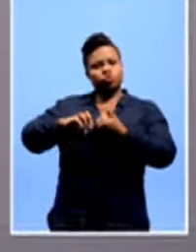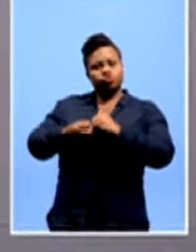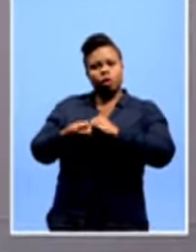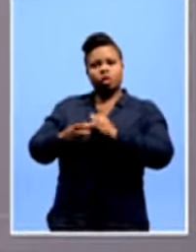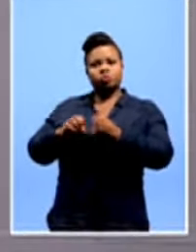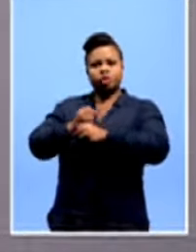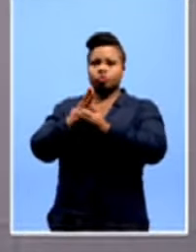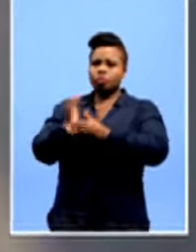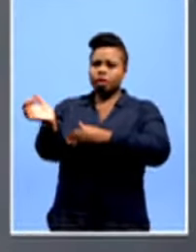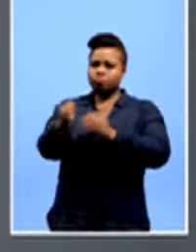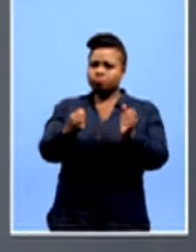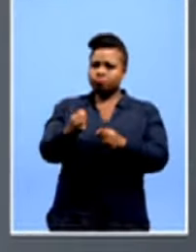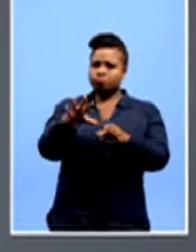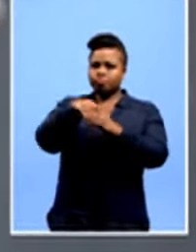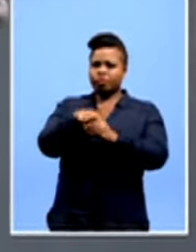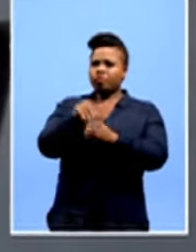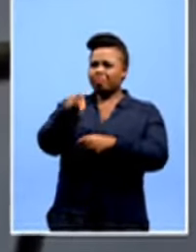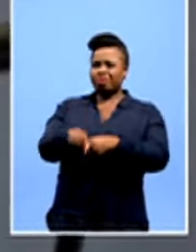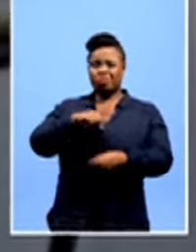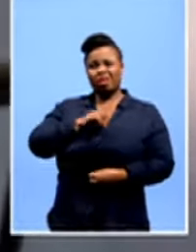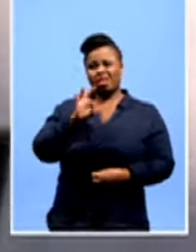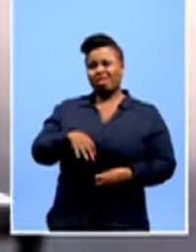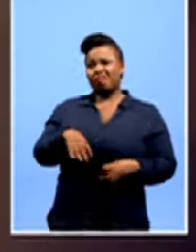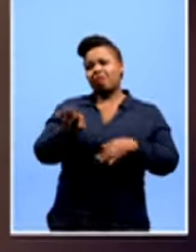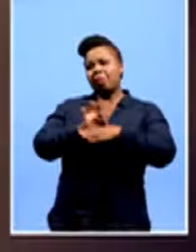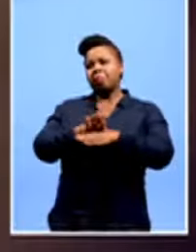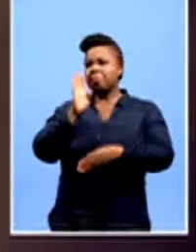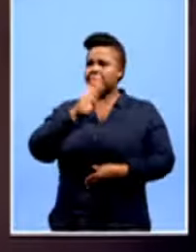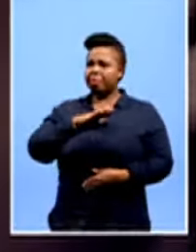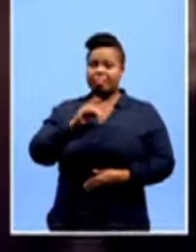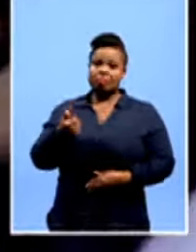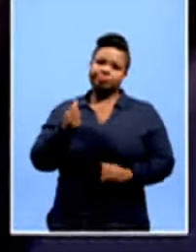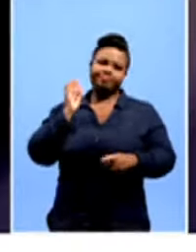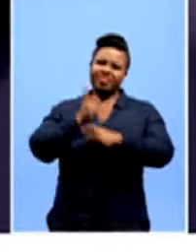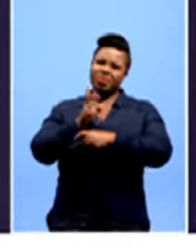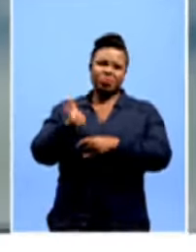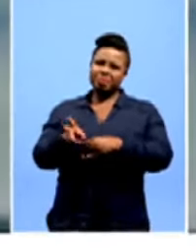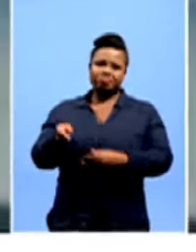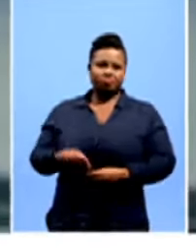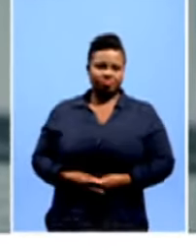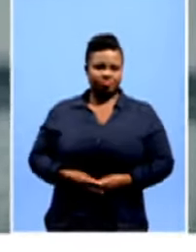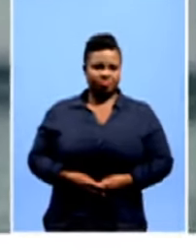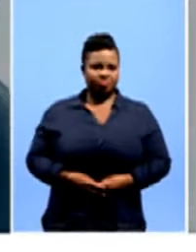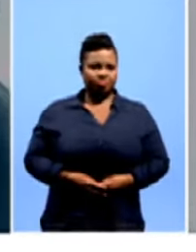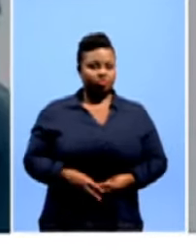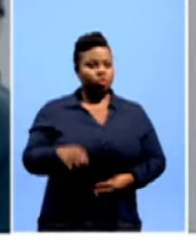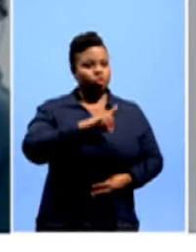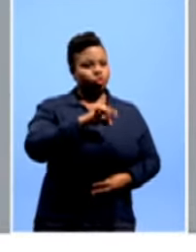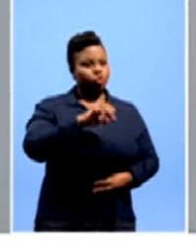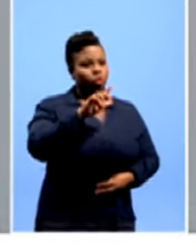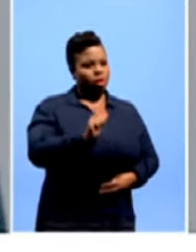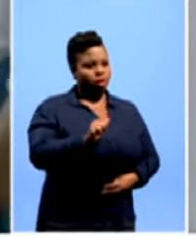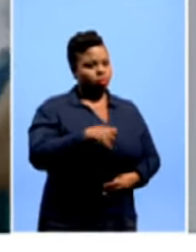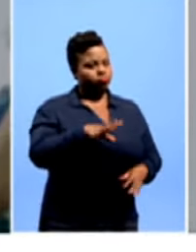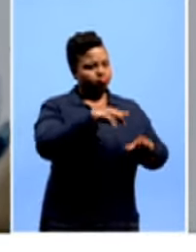in place for those guys to be there. If there was no initiatives put in place, it would be a bit difficult for those guys to be there. Zolaya, let me bring